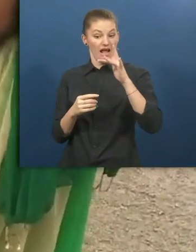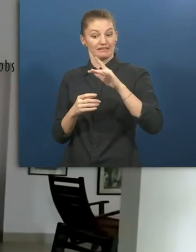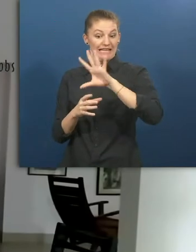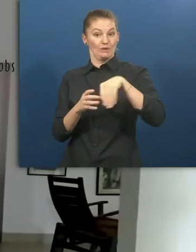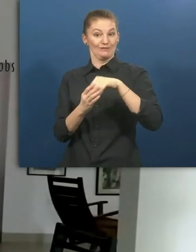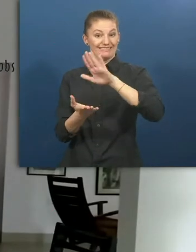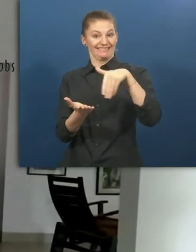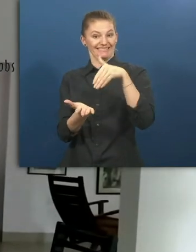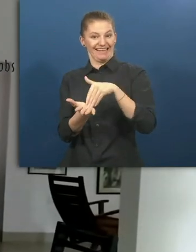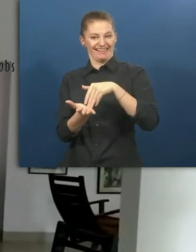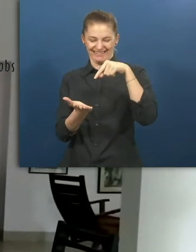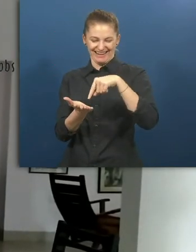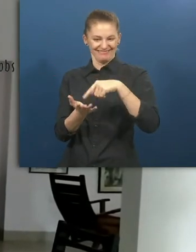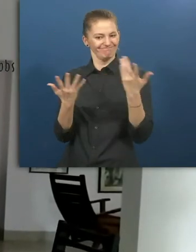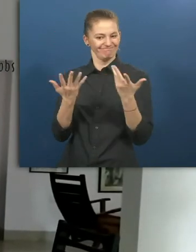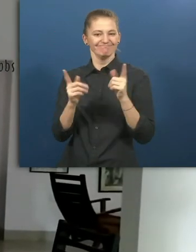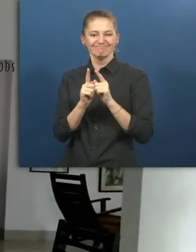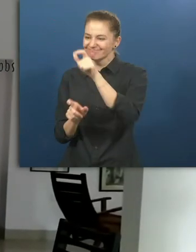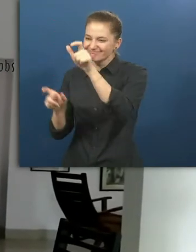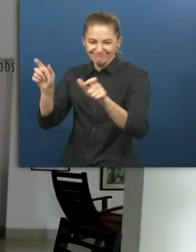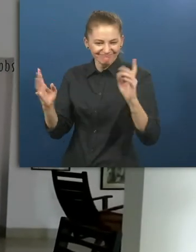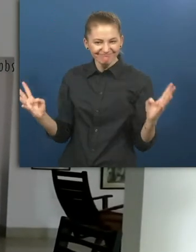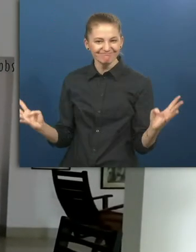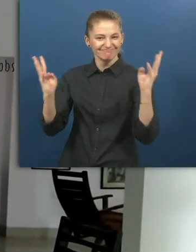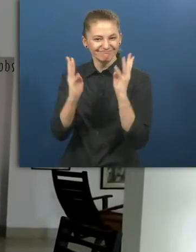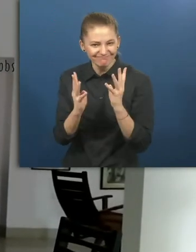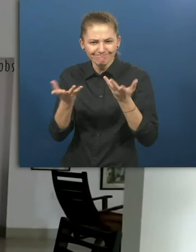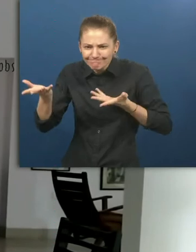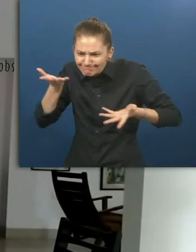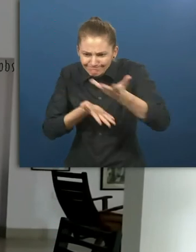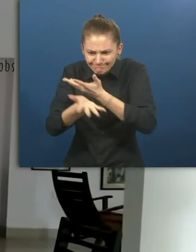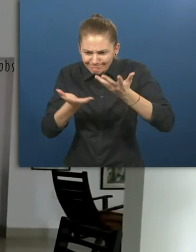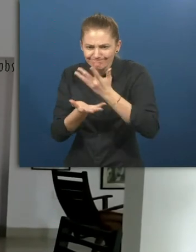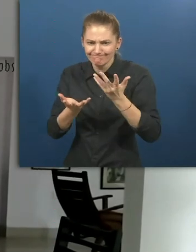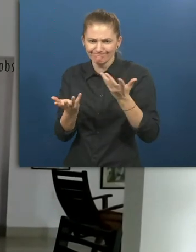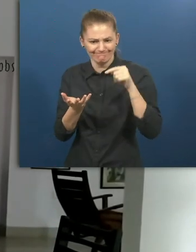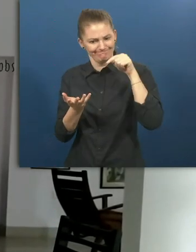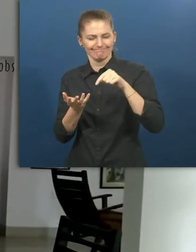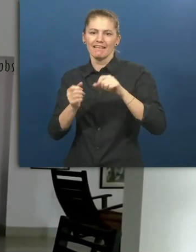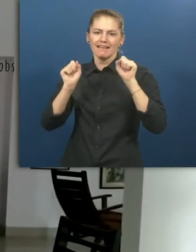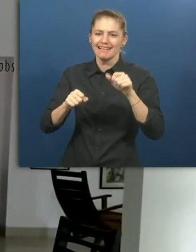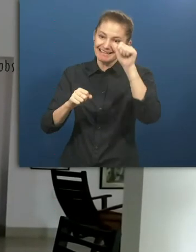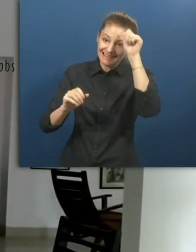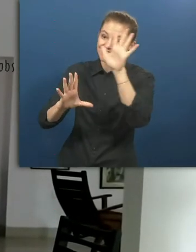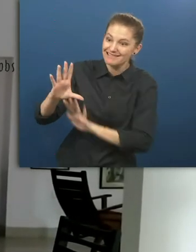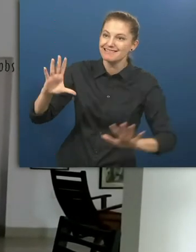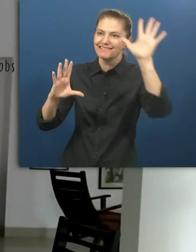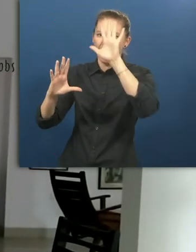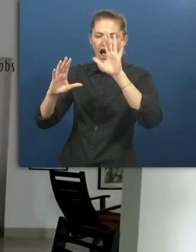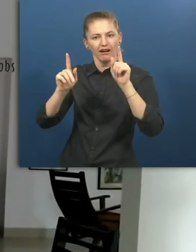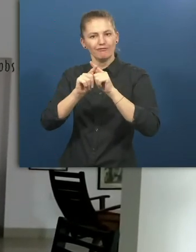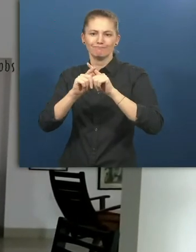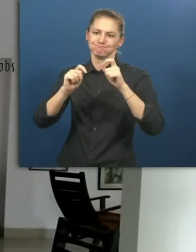Our Smart Inclusion Center which brings all the stakeholders together on one platform will help us